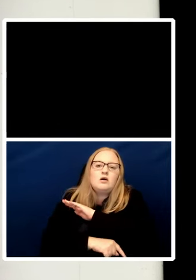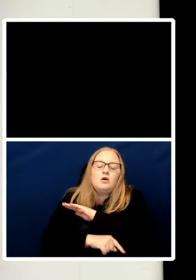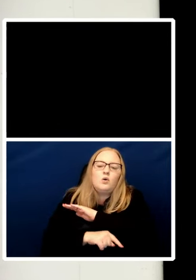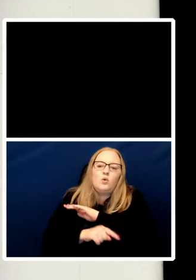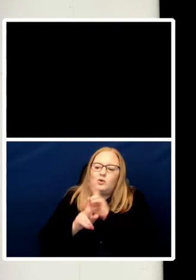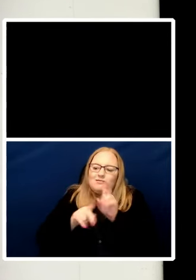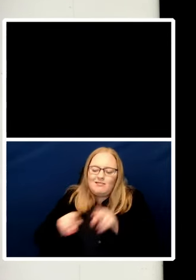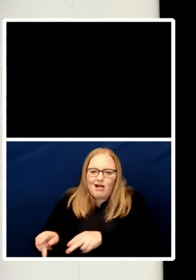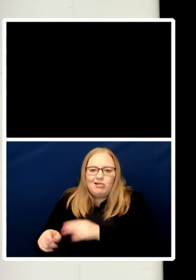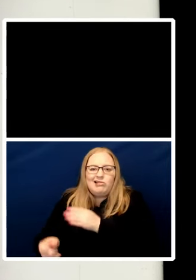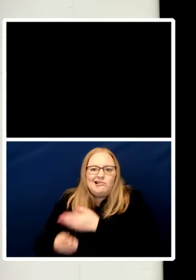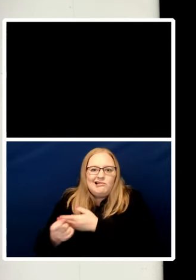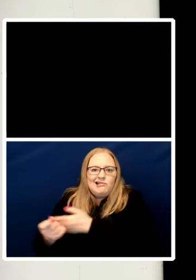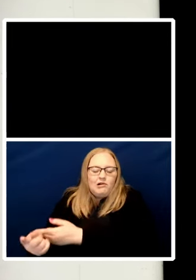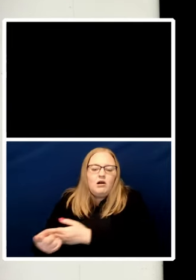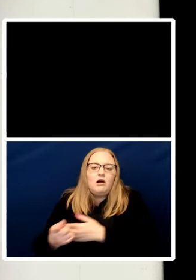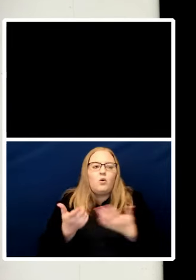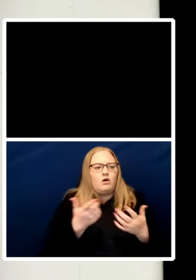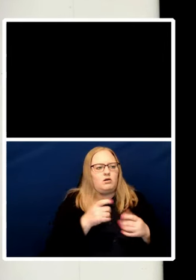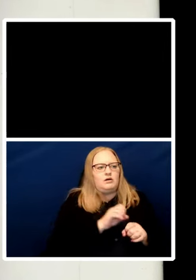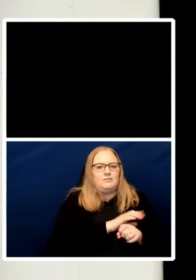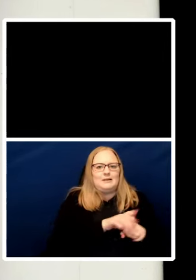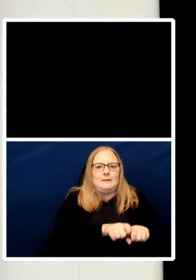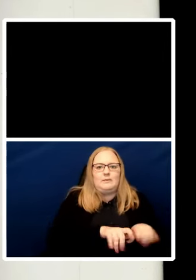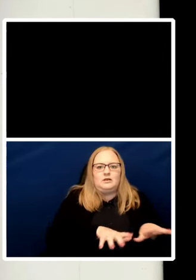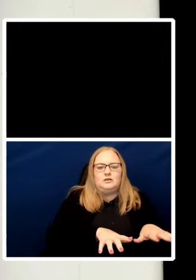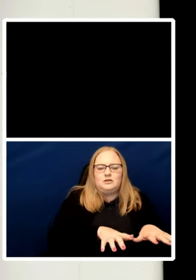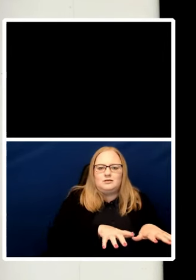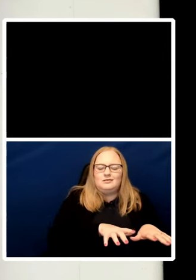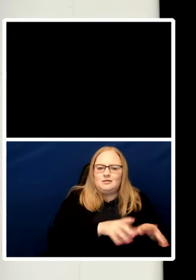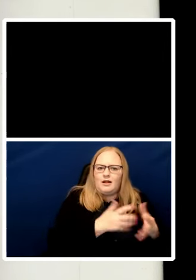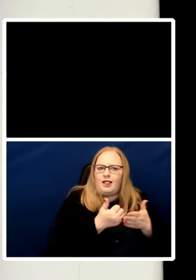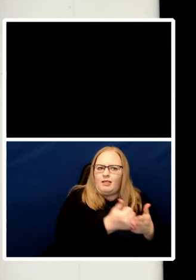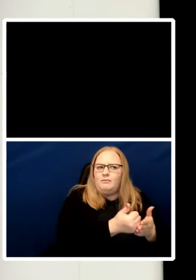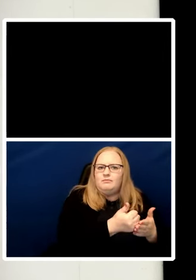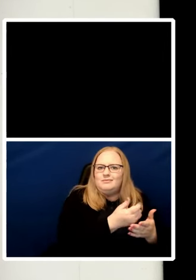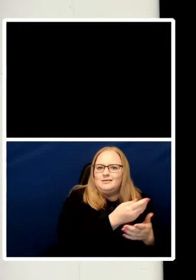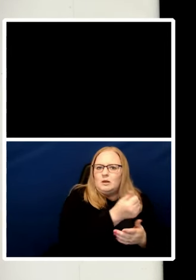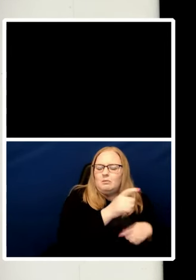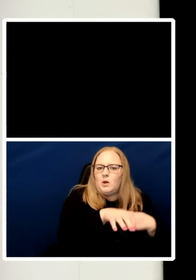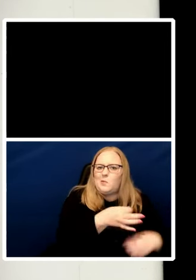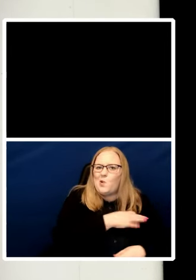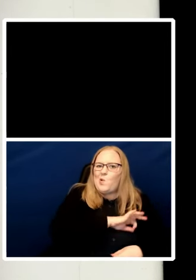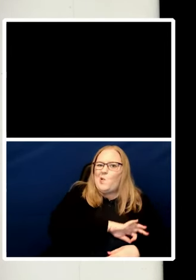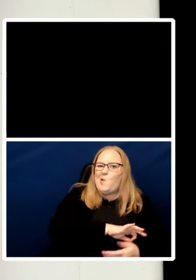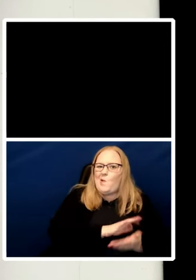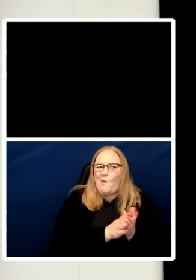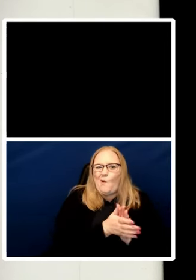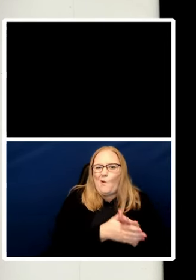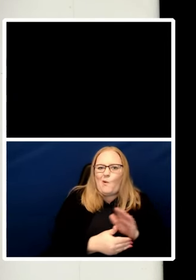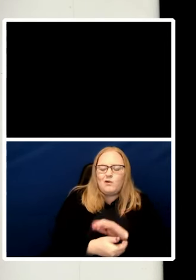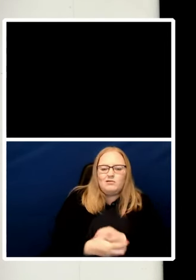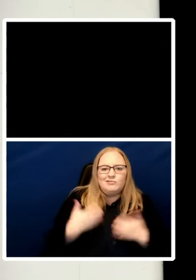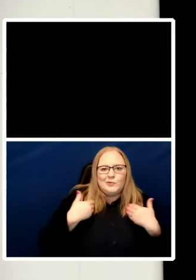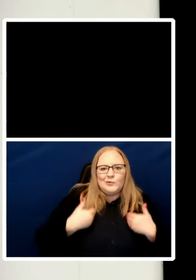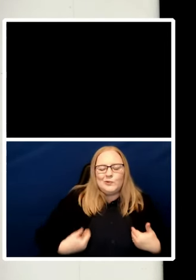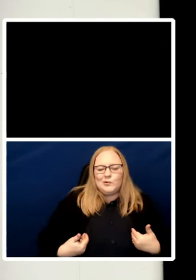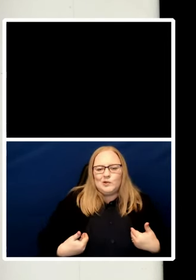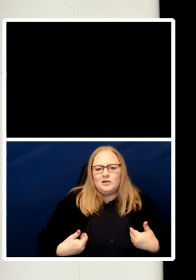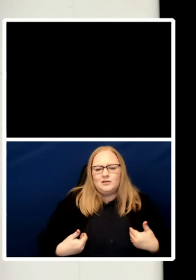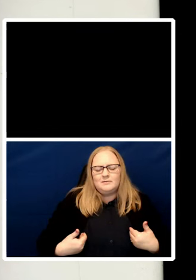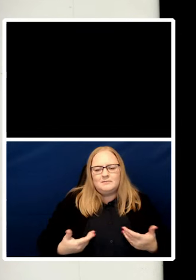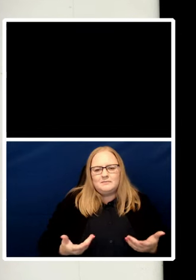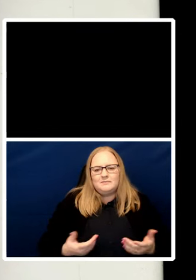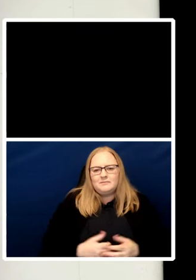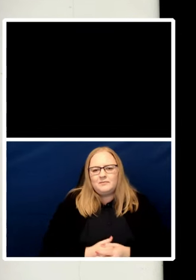the asymmetry of both power and protection that lies at the heart of every major injustice.